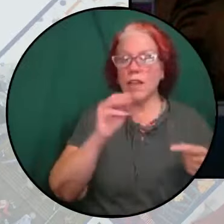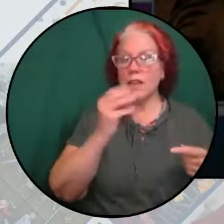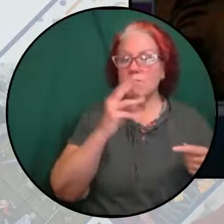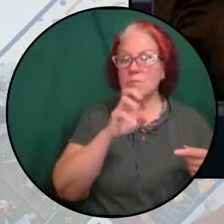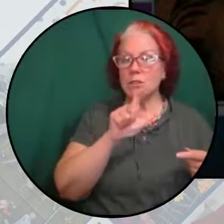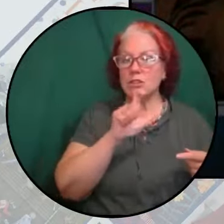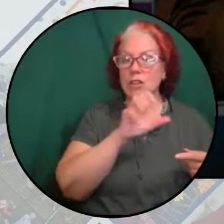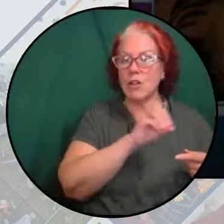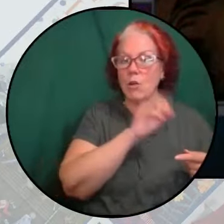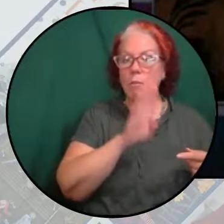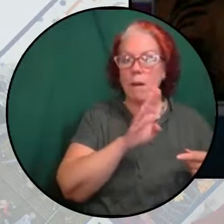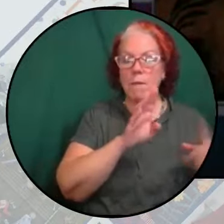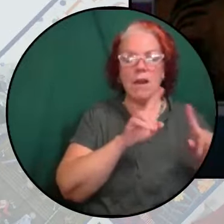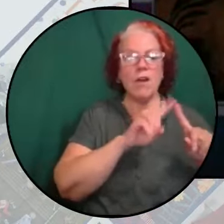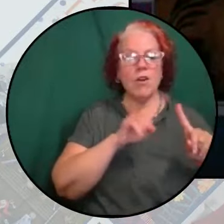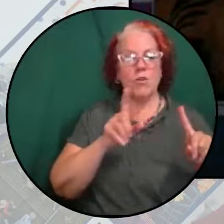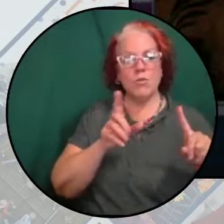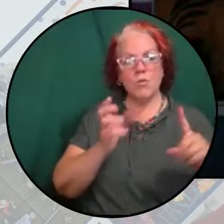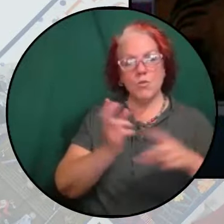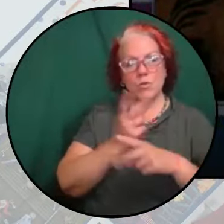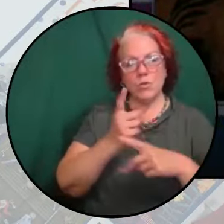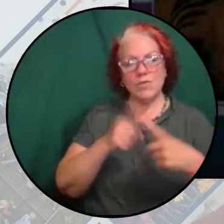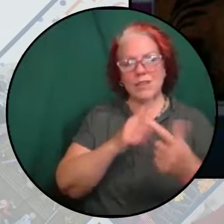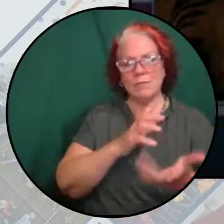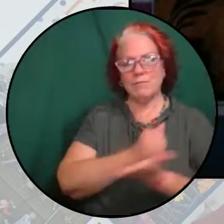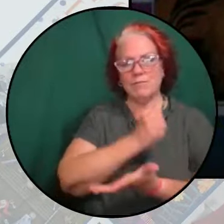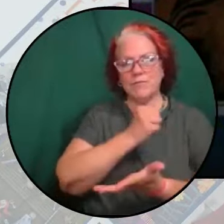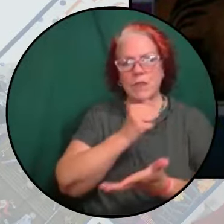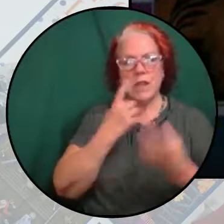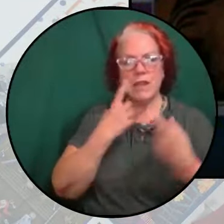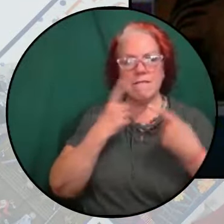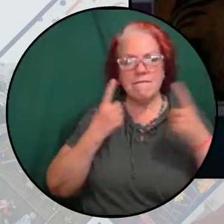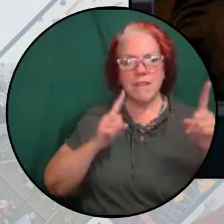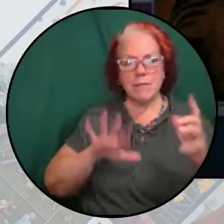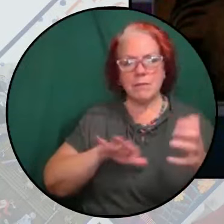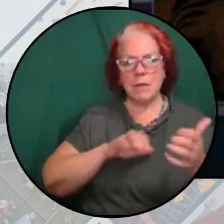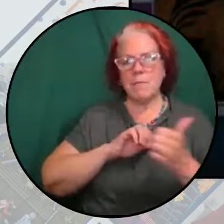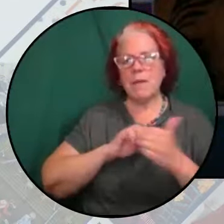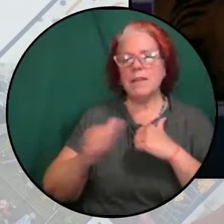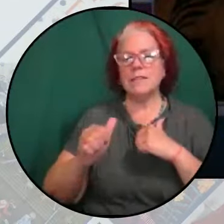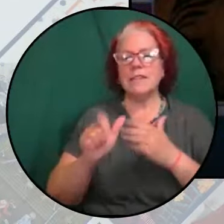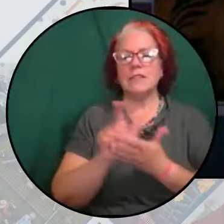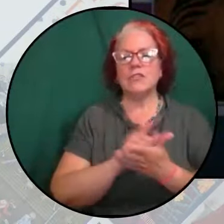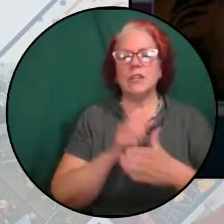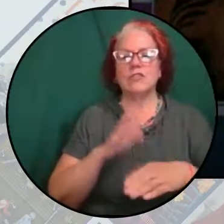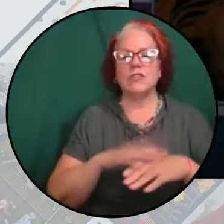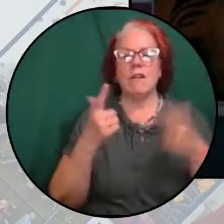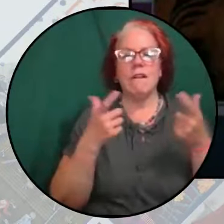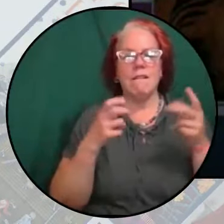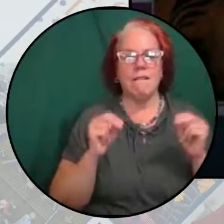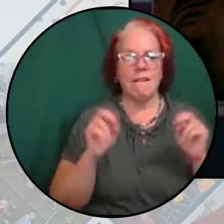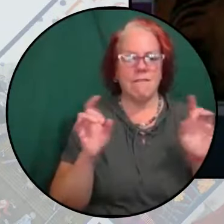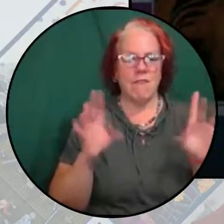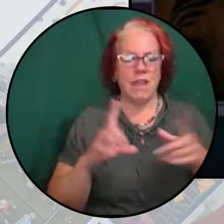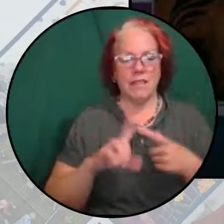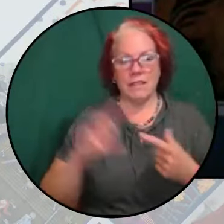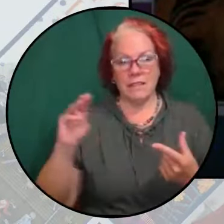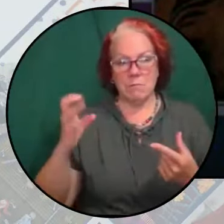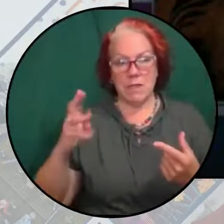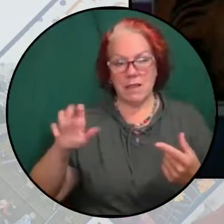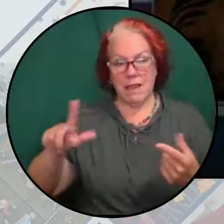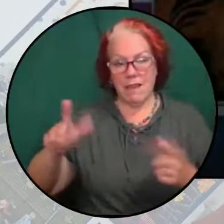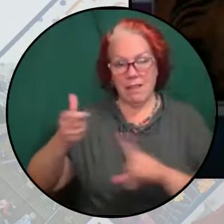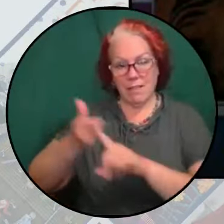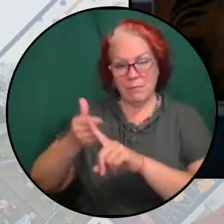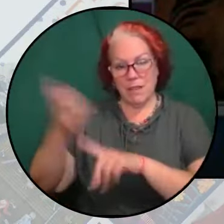who used him to get famous by passing legislation on gun violence. Mikael is locked up with hundreds